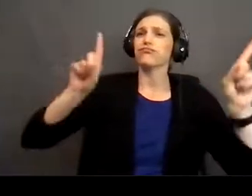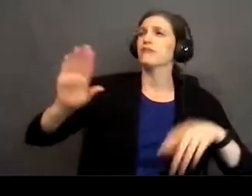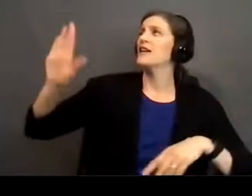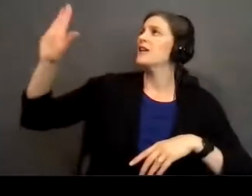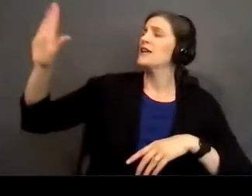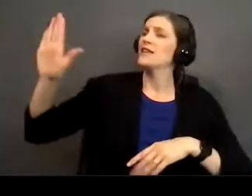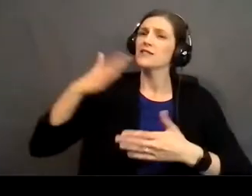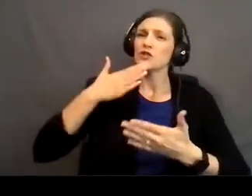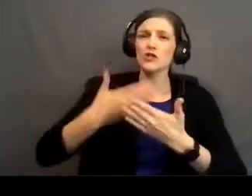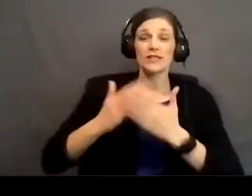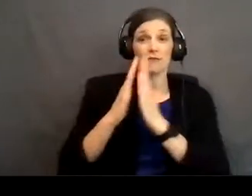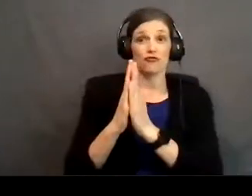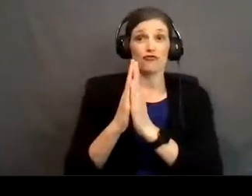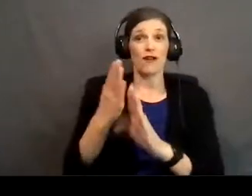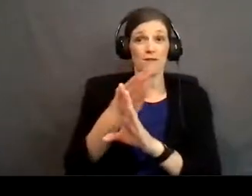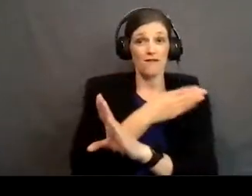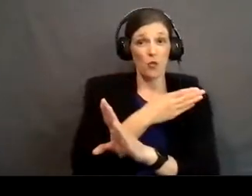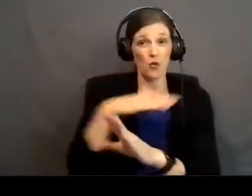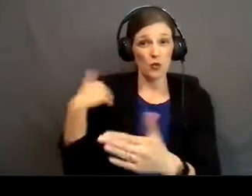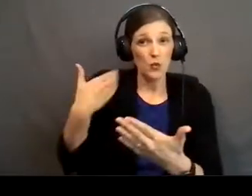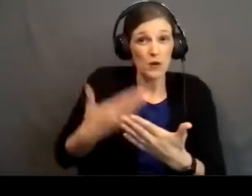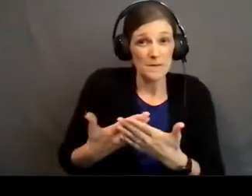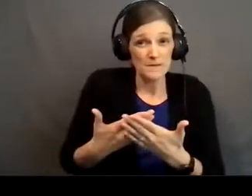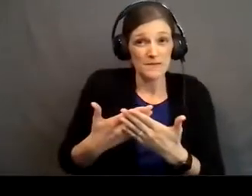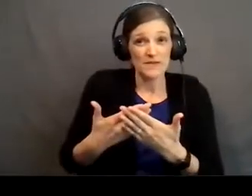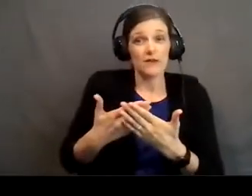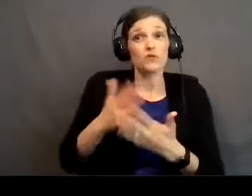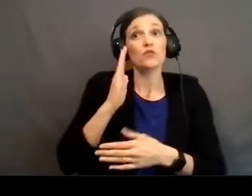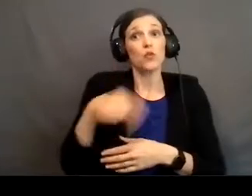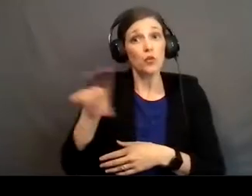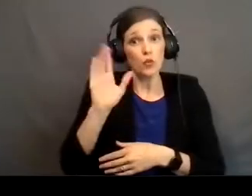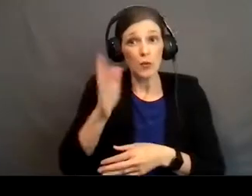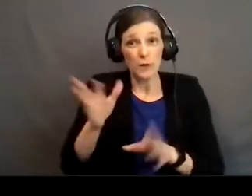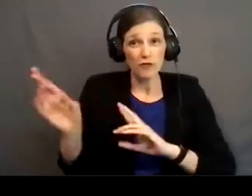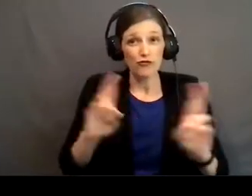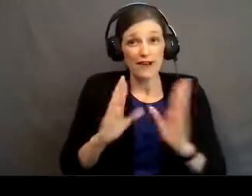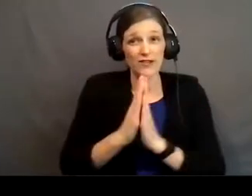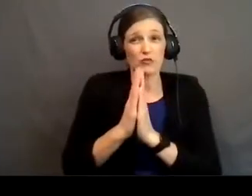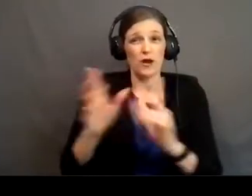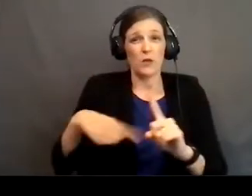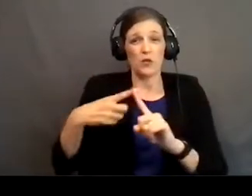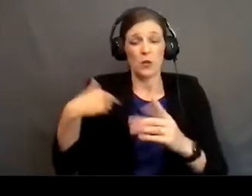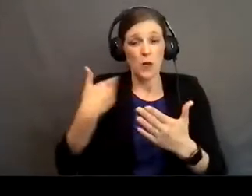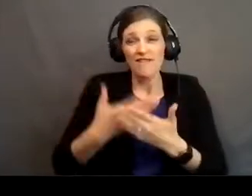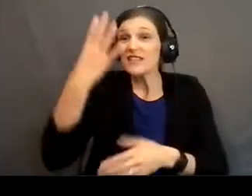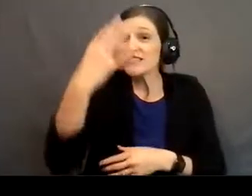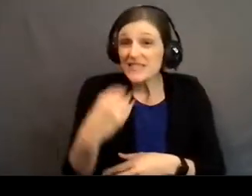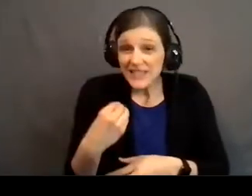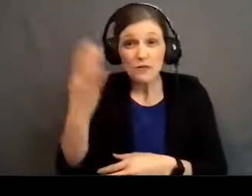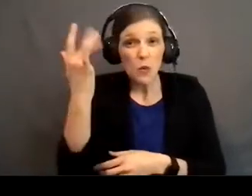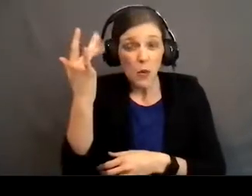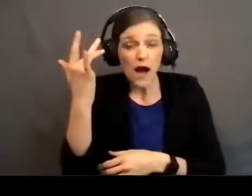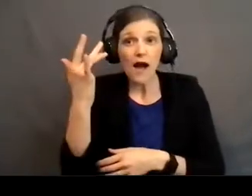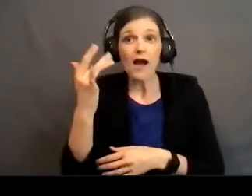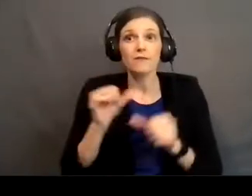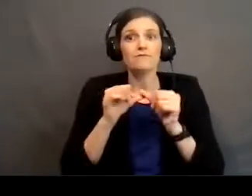Pray before you come so that you will be ready to pray when you arrive here and sleep before you come so that you'll stay